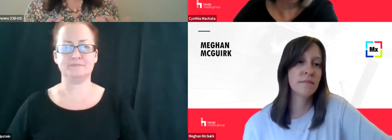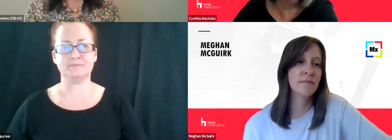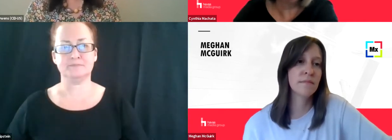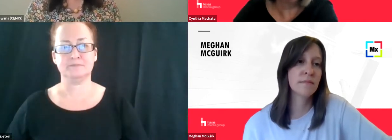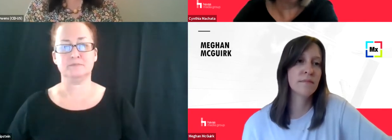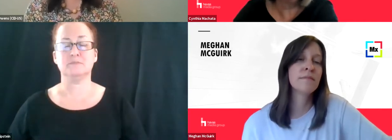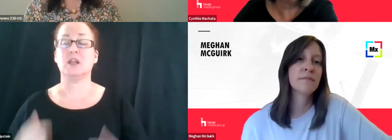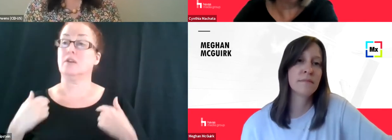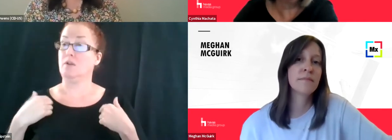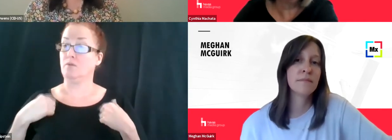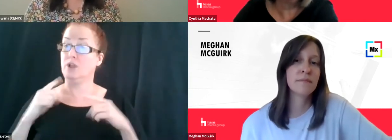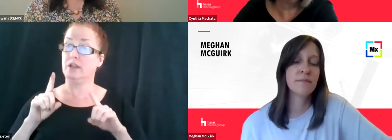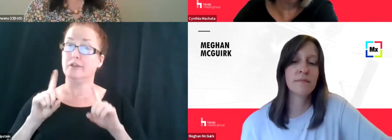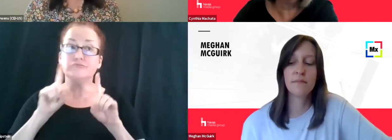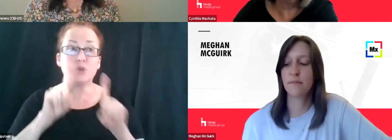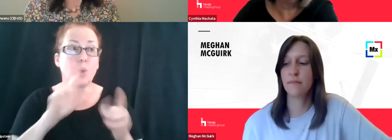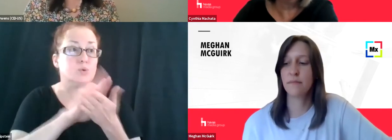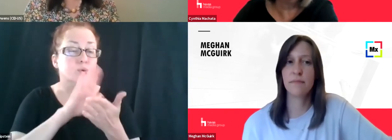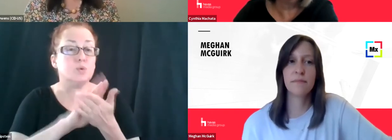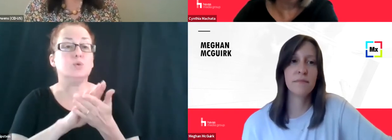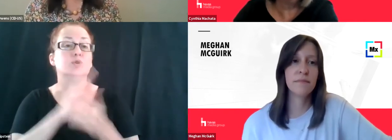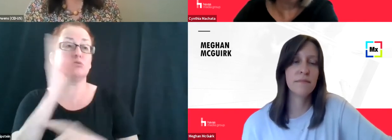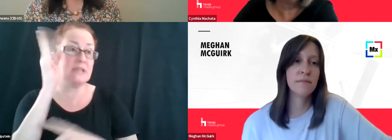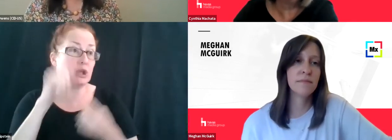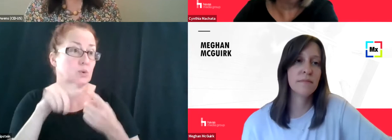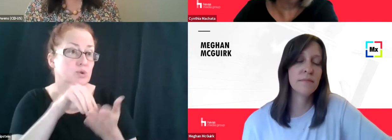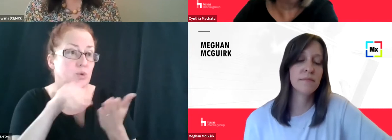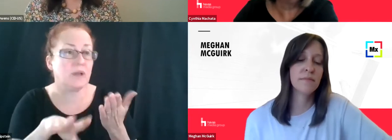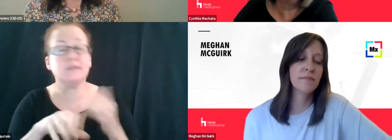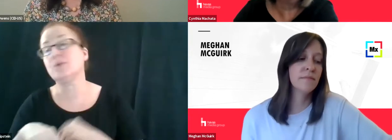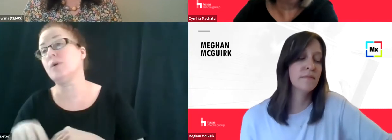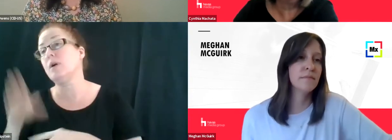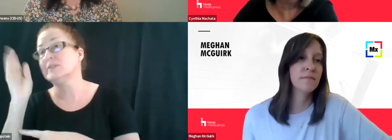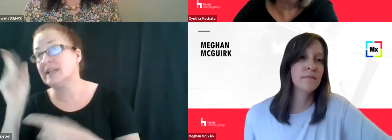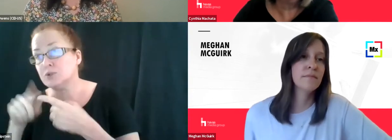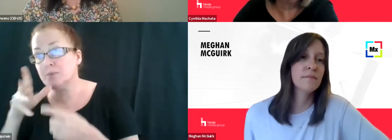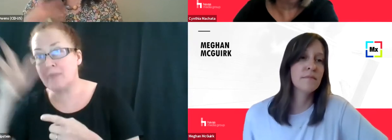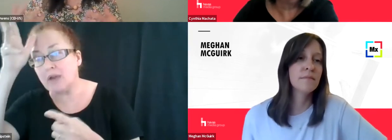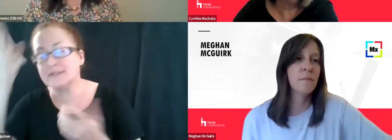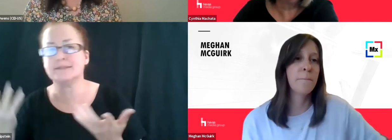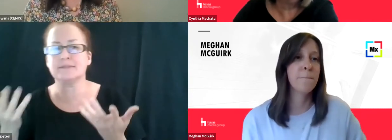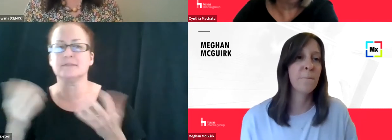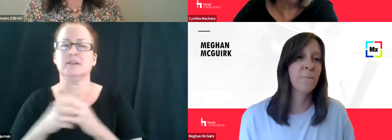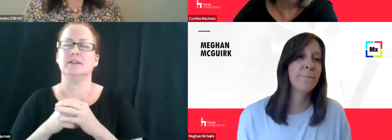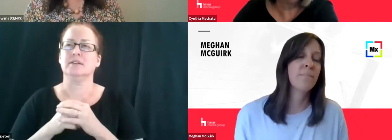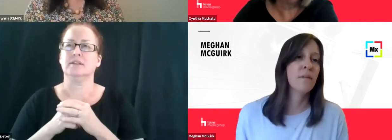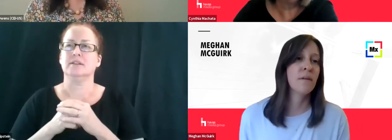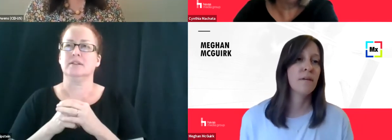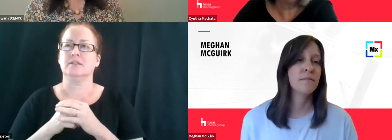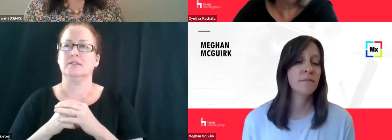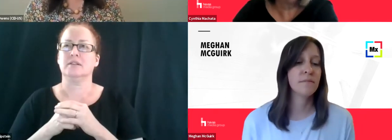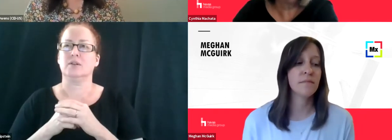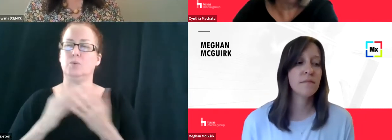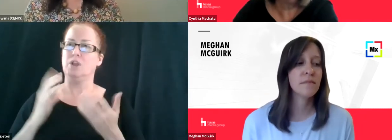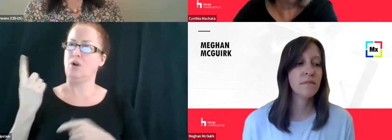schools and we talk to students, and even when we talk to parents, we start to get into this conversation